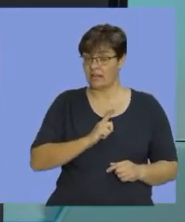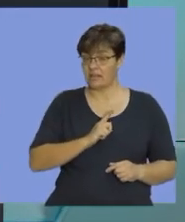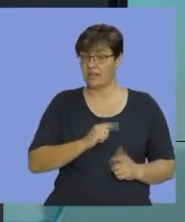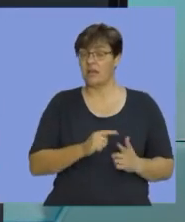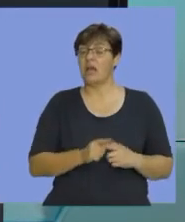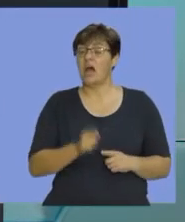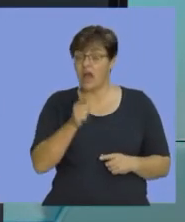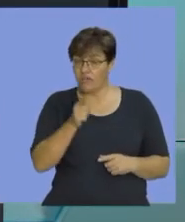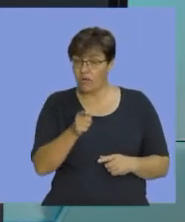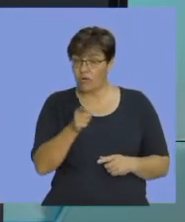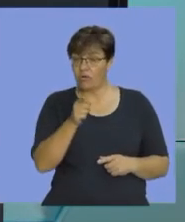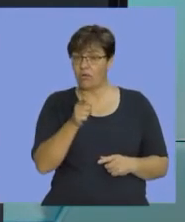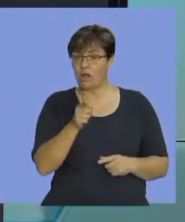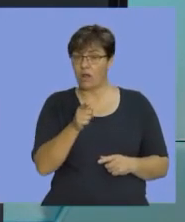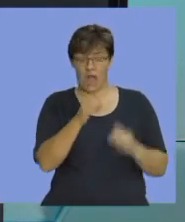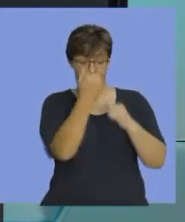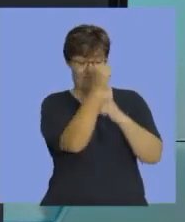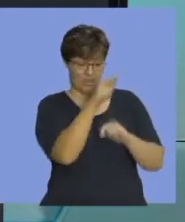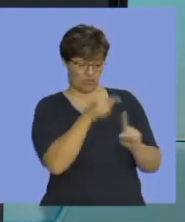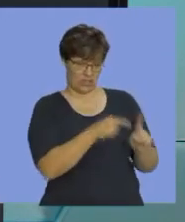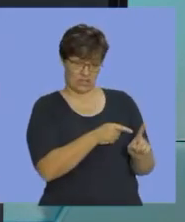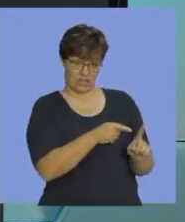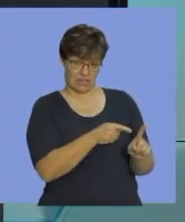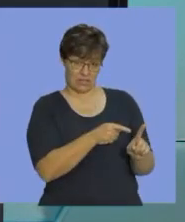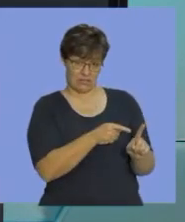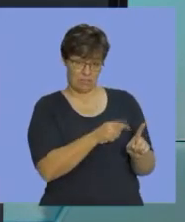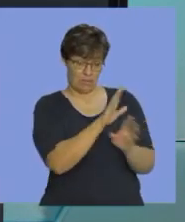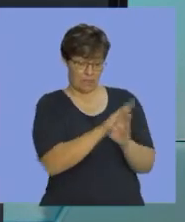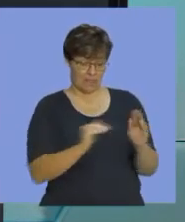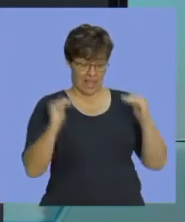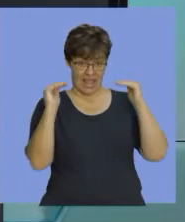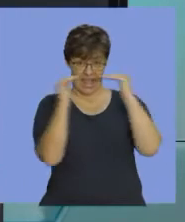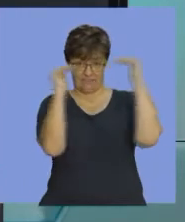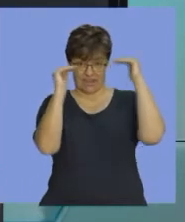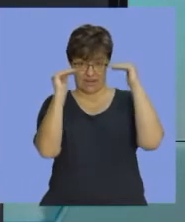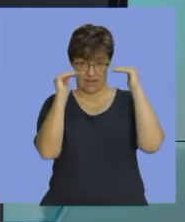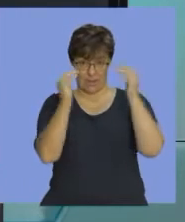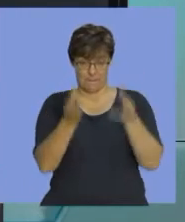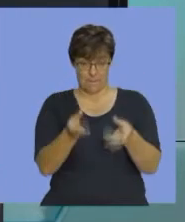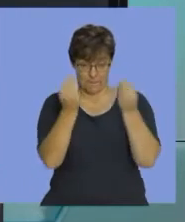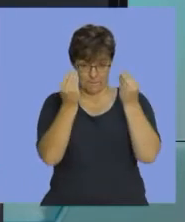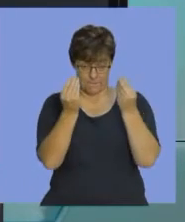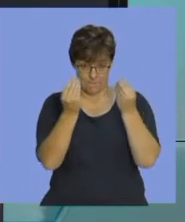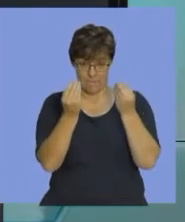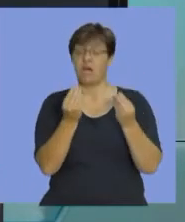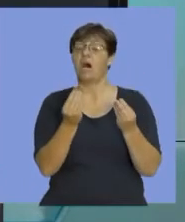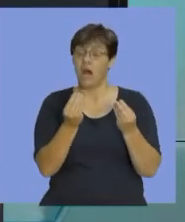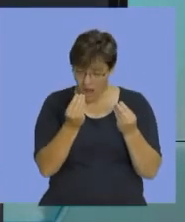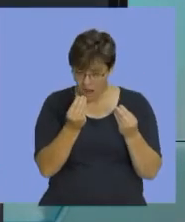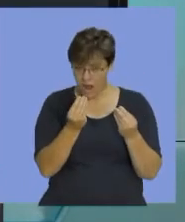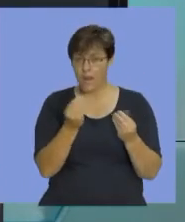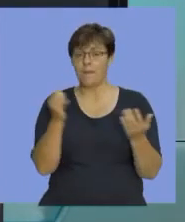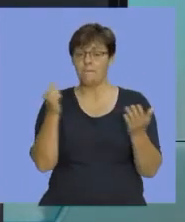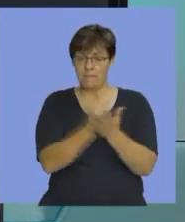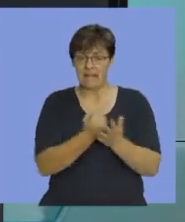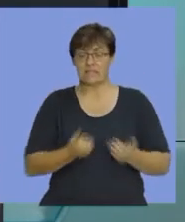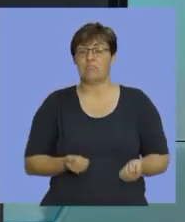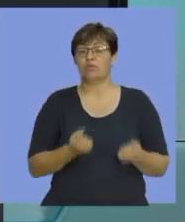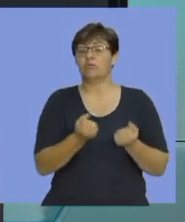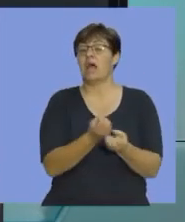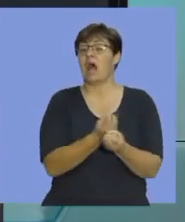that in order for this factory to break even, they need to produce